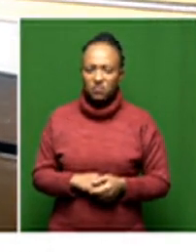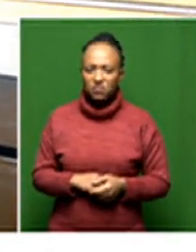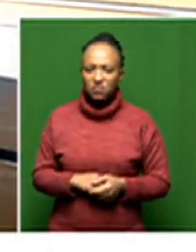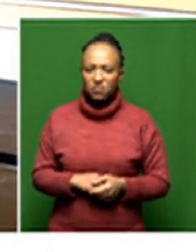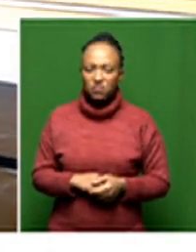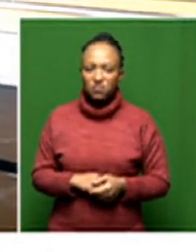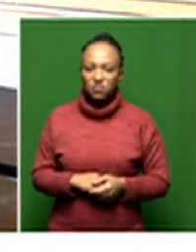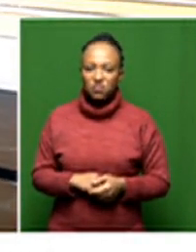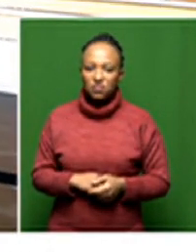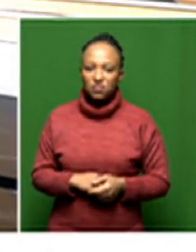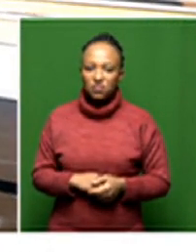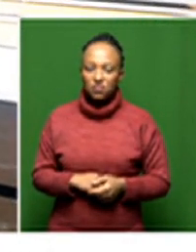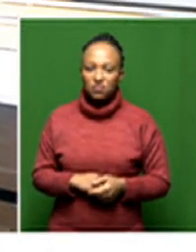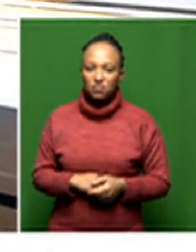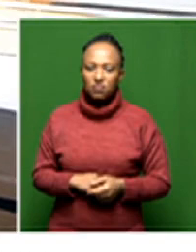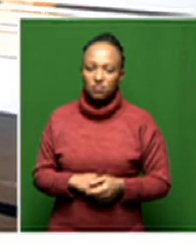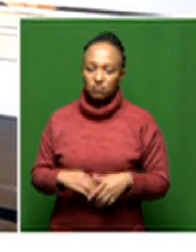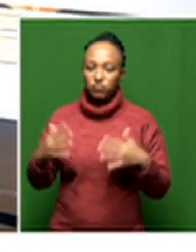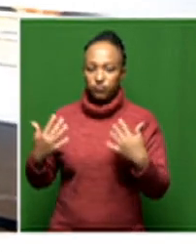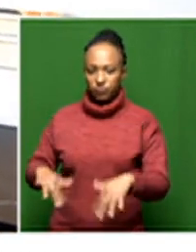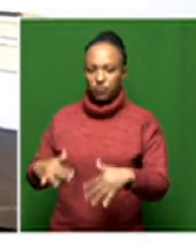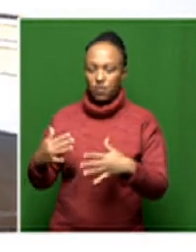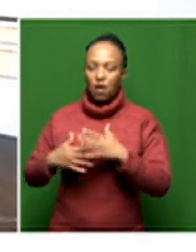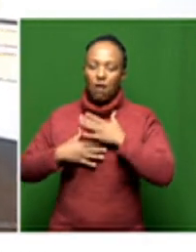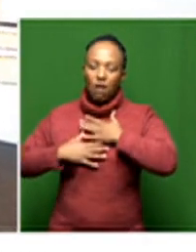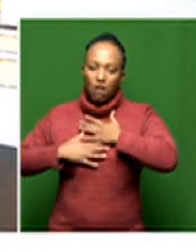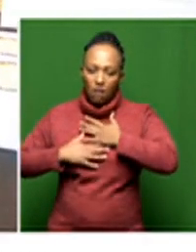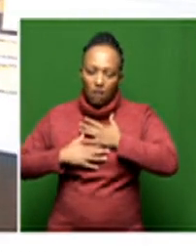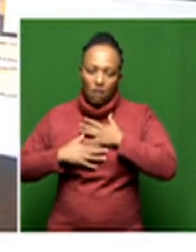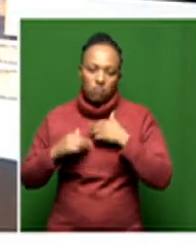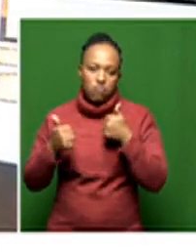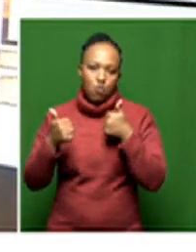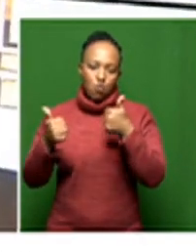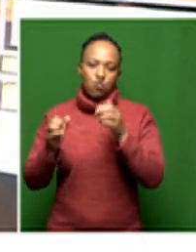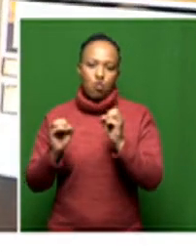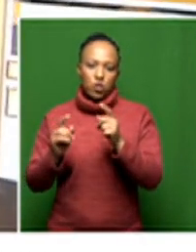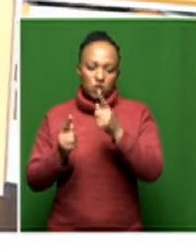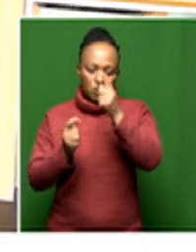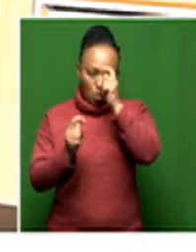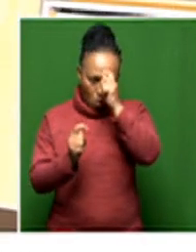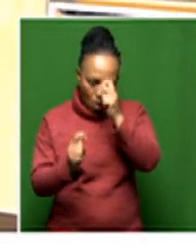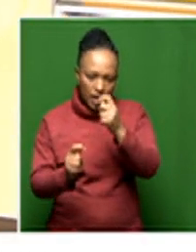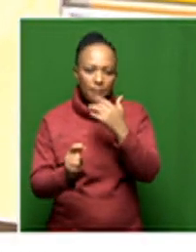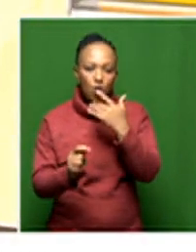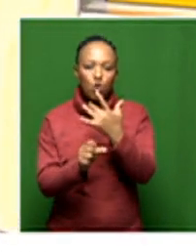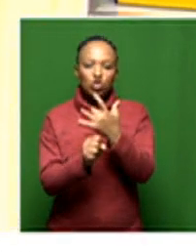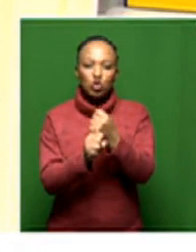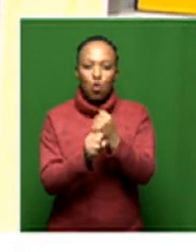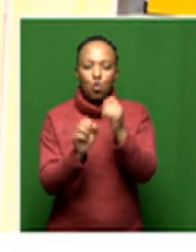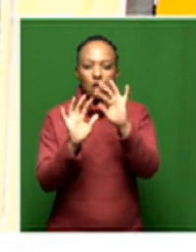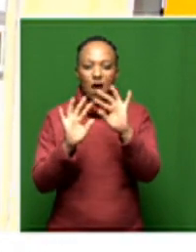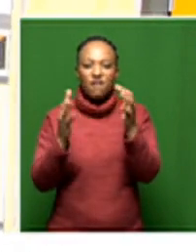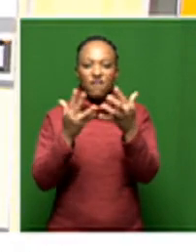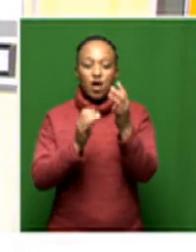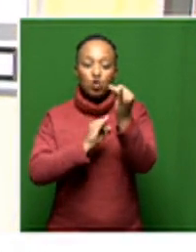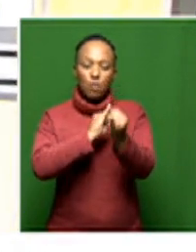well it is an incredible honor to be recognized by national geographic as a